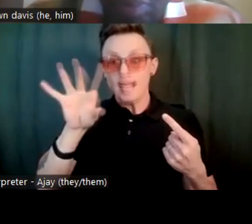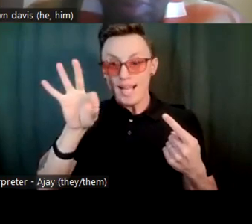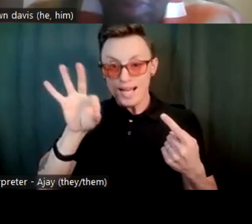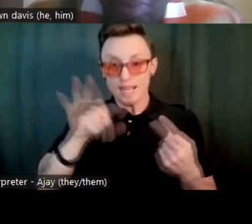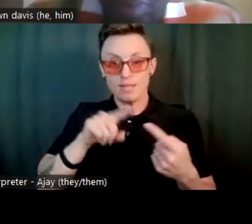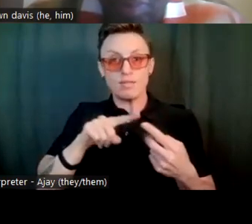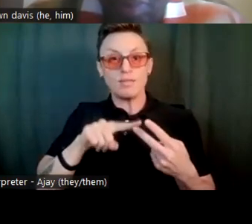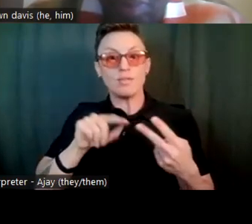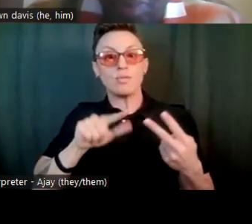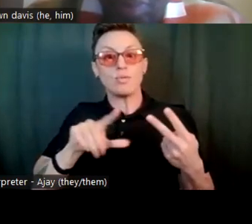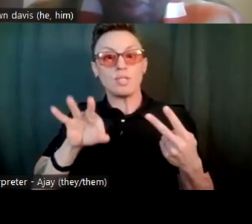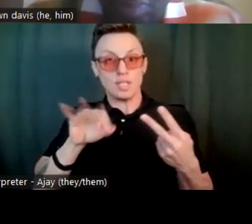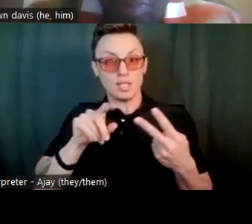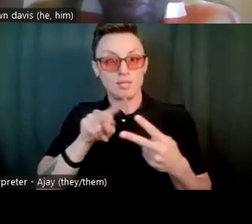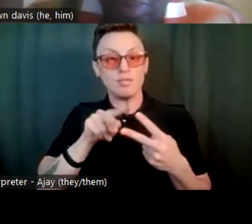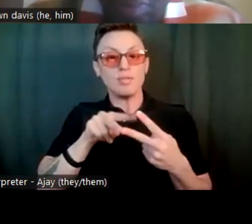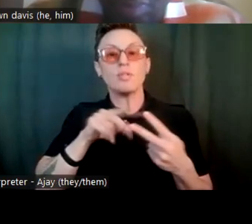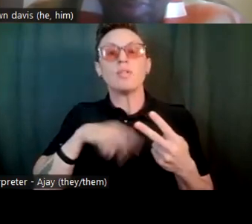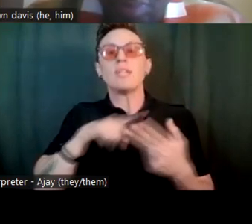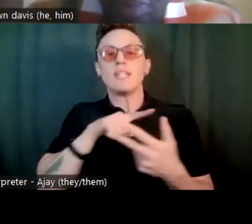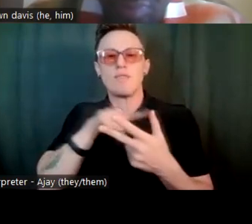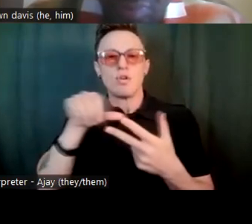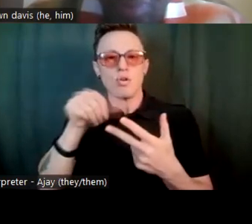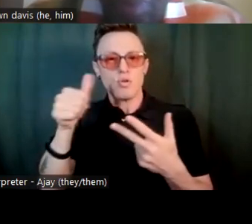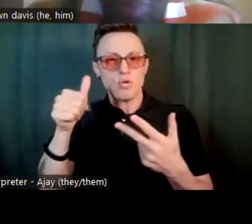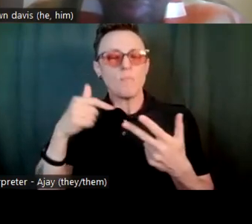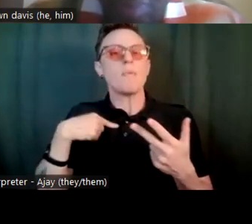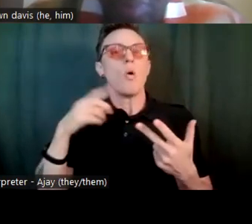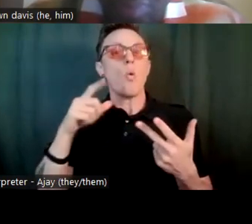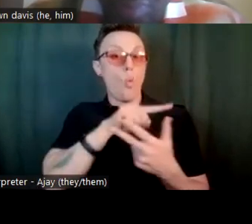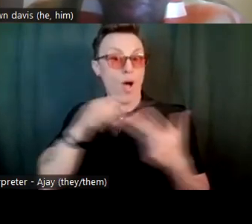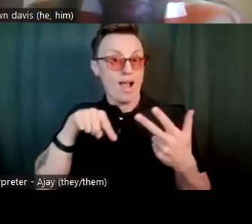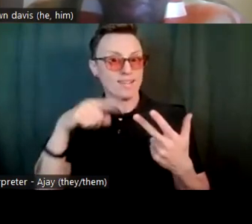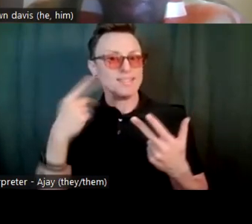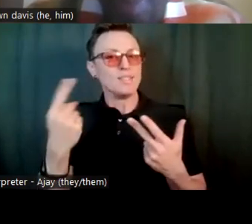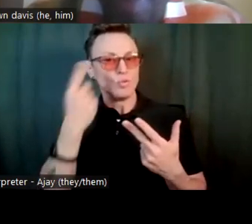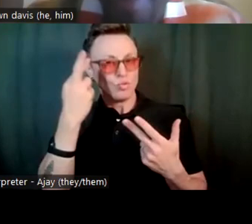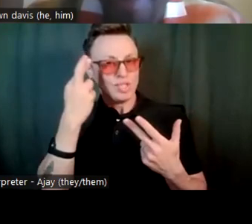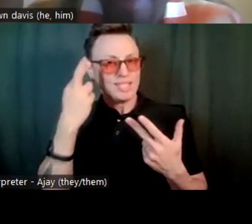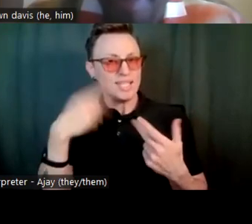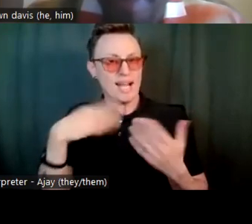advocacy for one of them brings me to this panel today. Thank you.